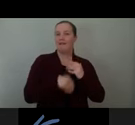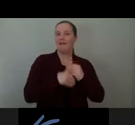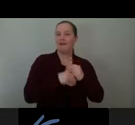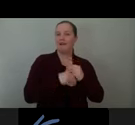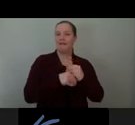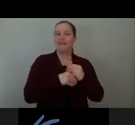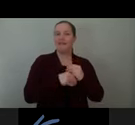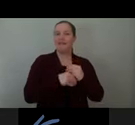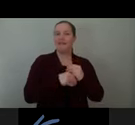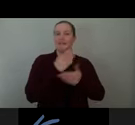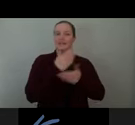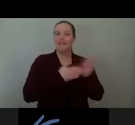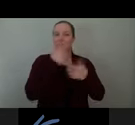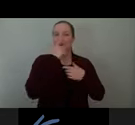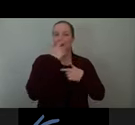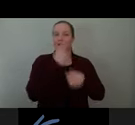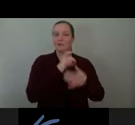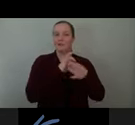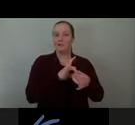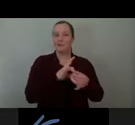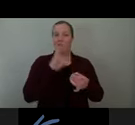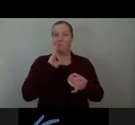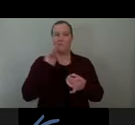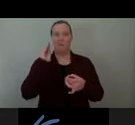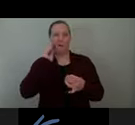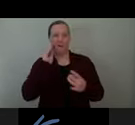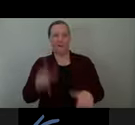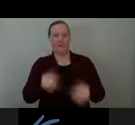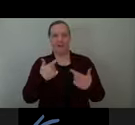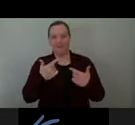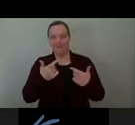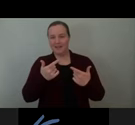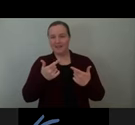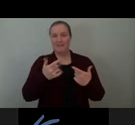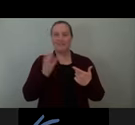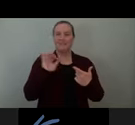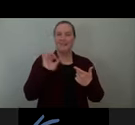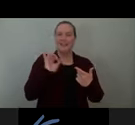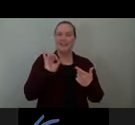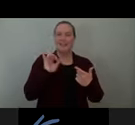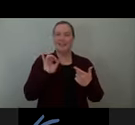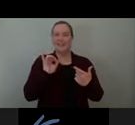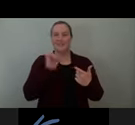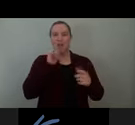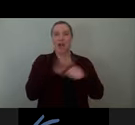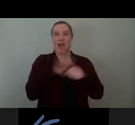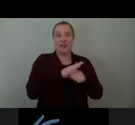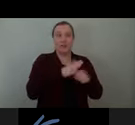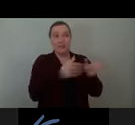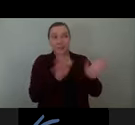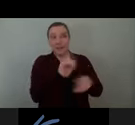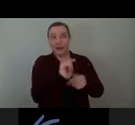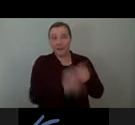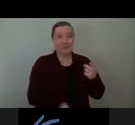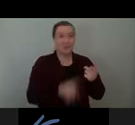domesticity was often, you know, there's from a dearth of public washrooms to inadequate public seating or spaces to